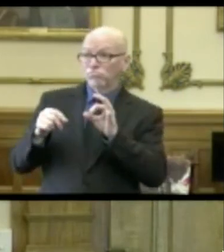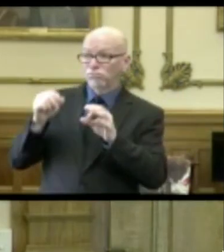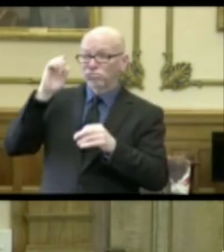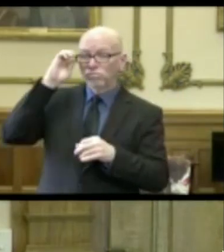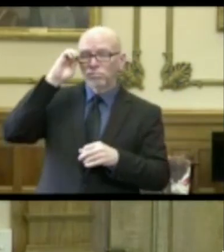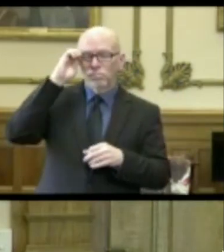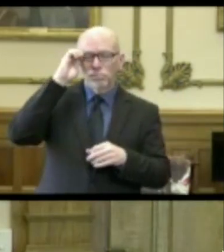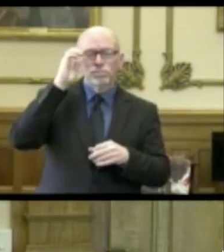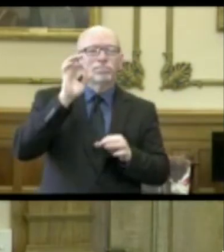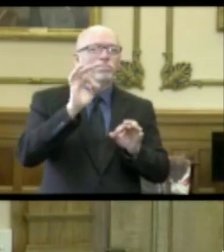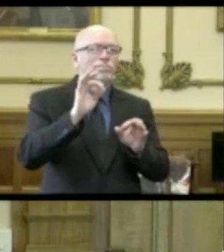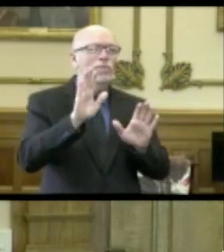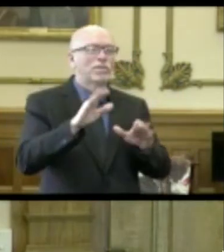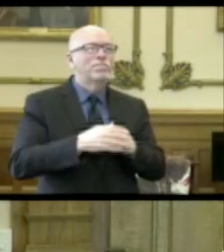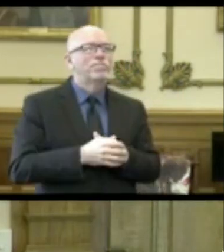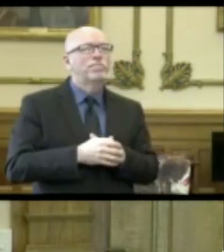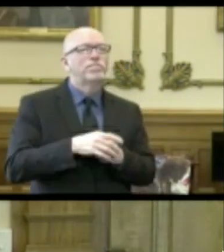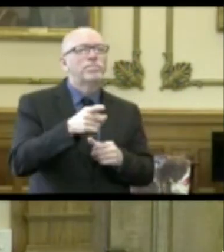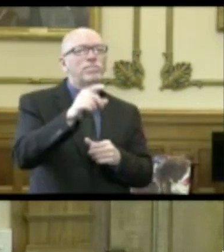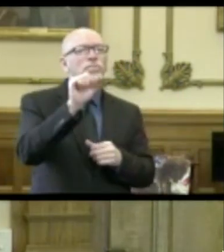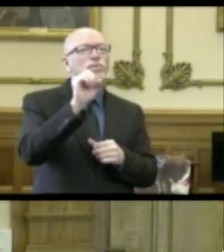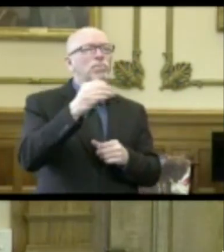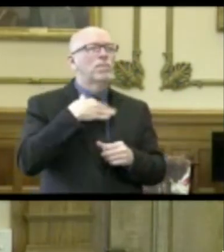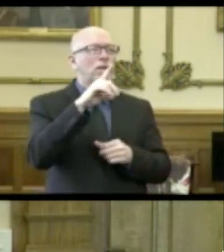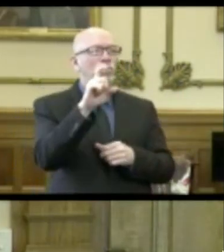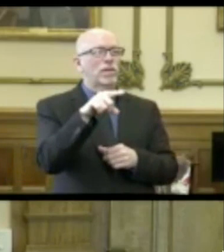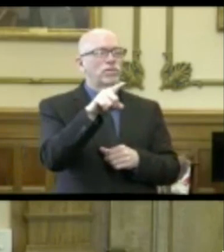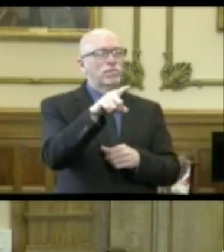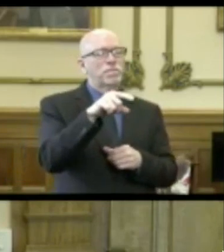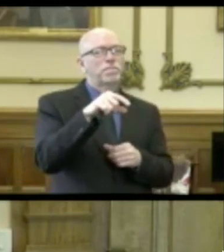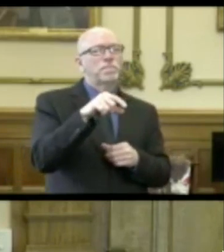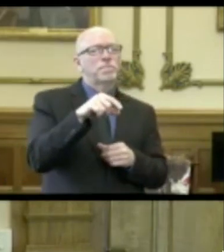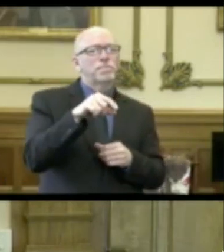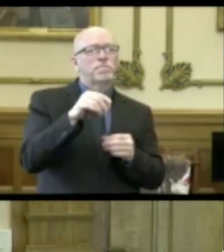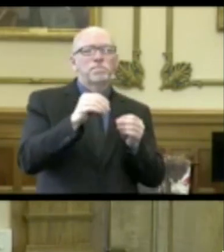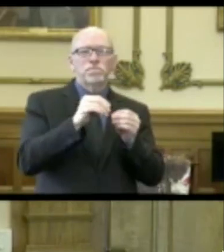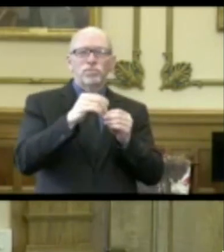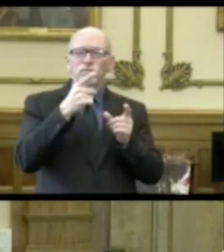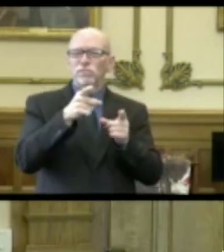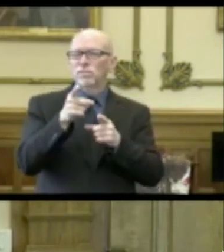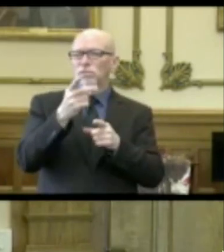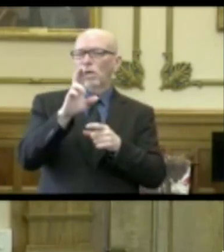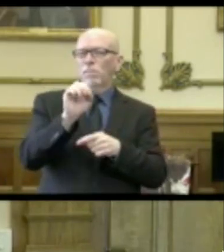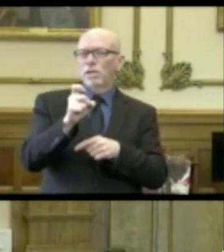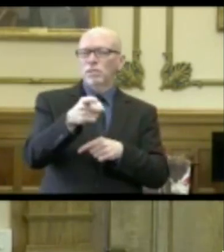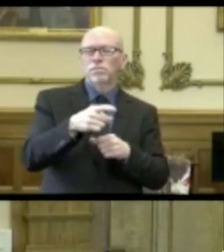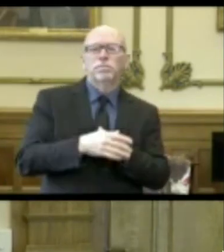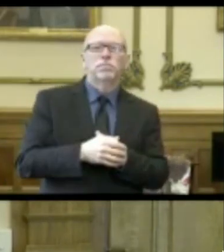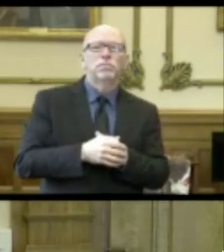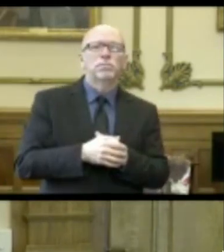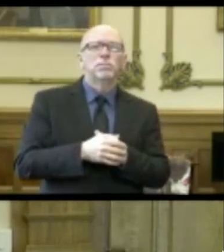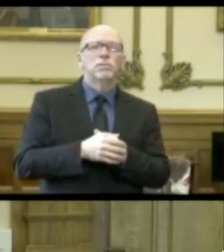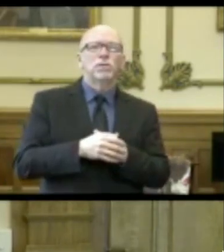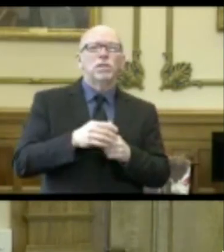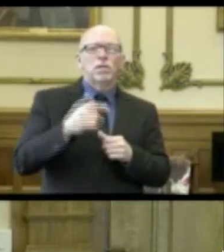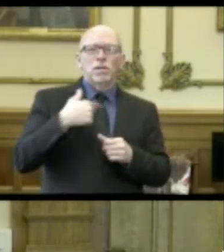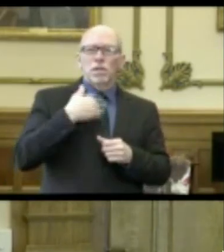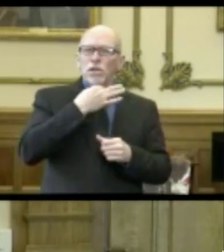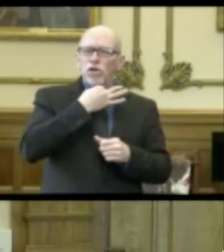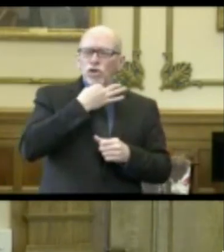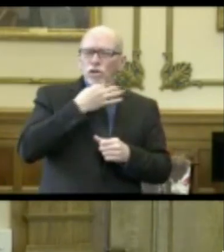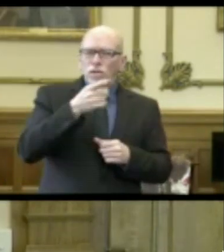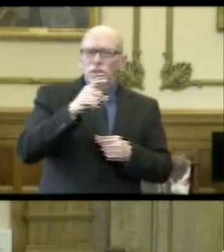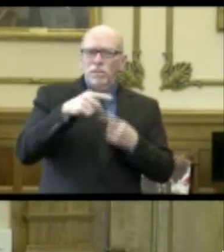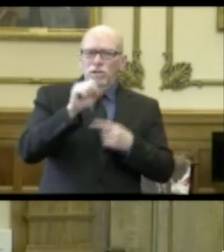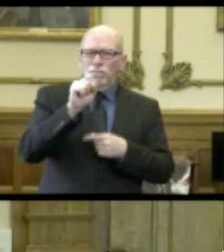we can, crystal clear. So, my question will probably be more for Dr. Box. I've been curious about